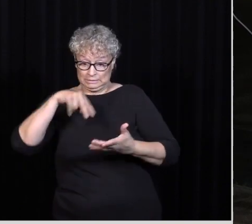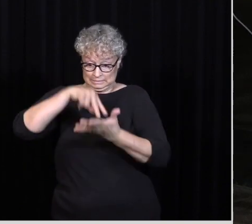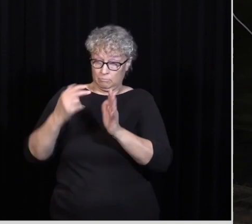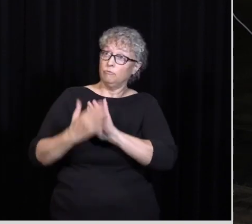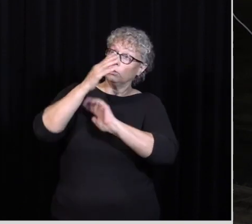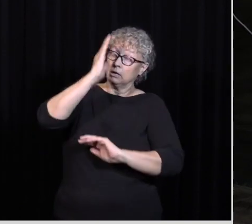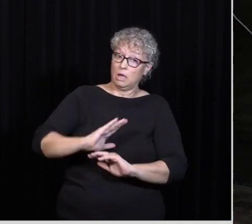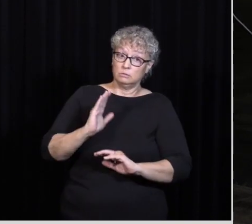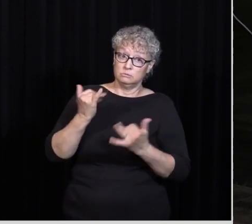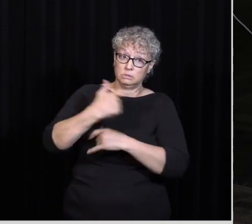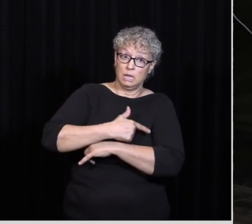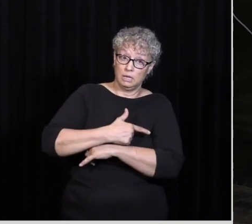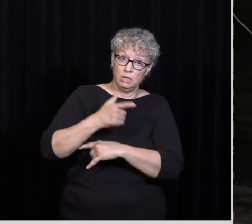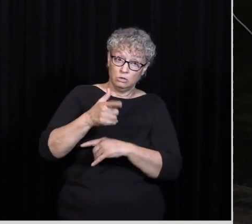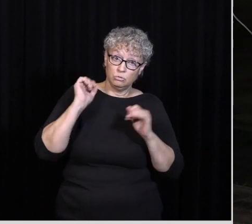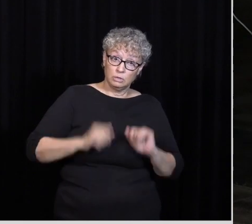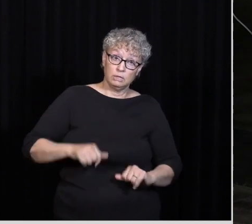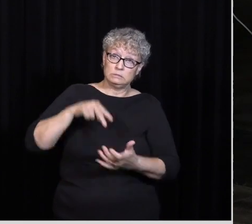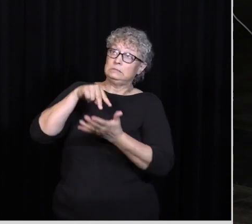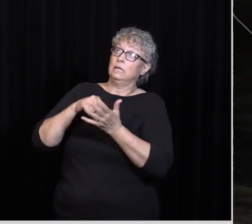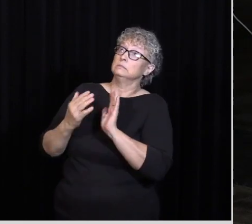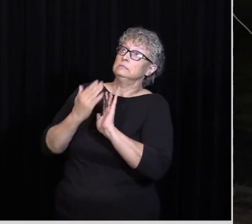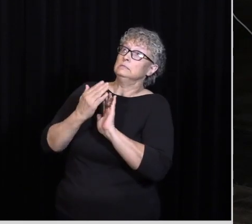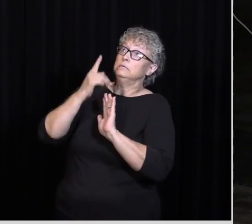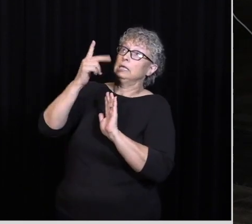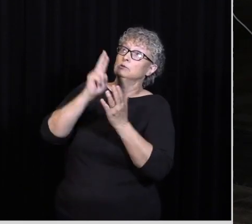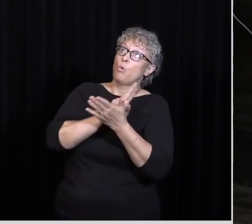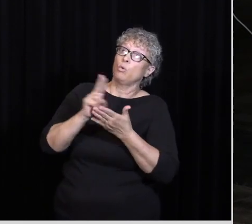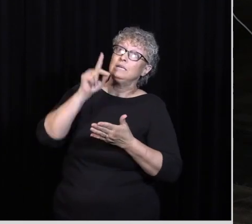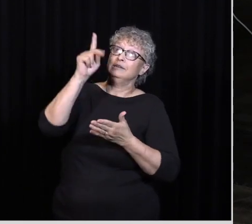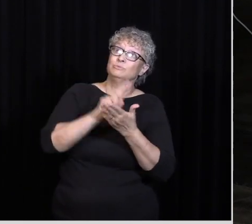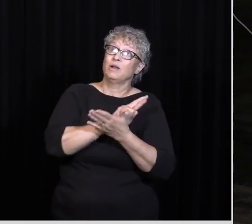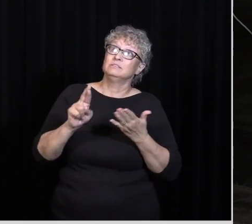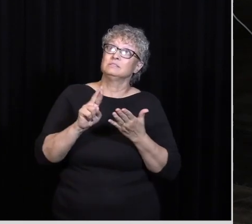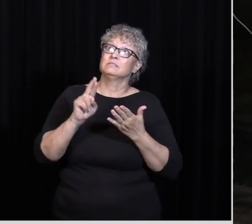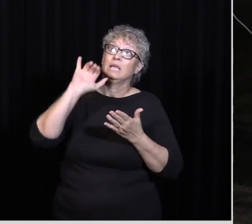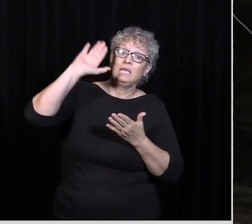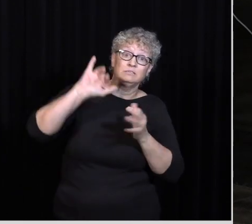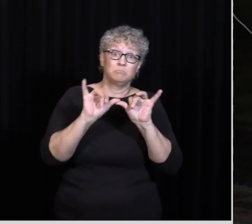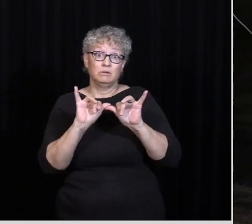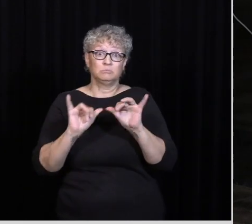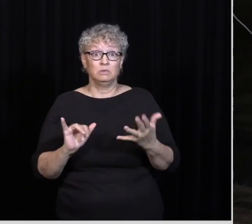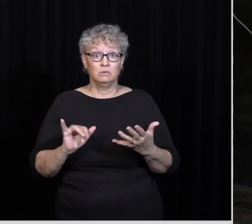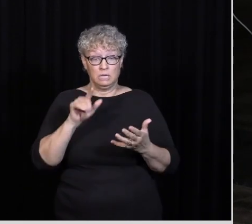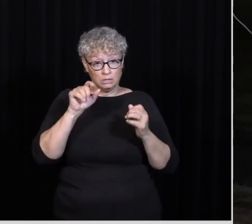Would You Really Be Able To Hold Up To His Holy Righteous Perfect Standard Because You Really Know